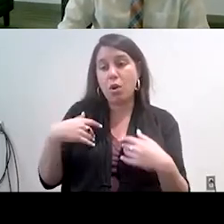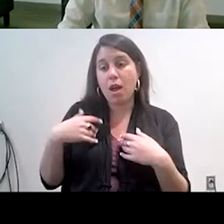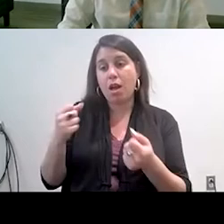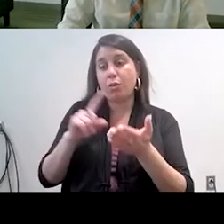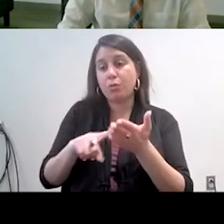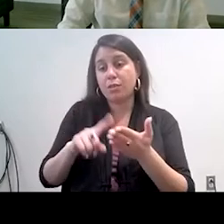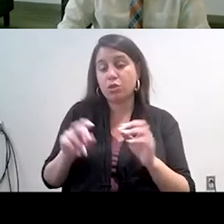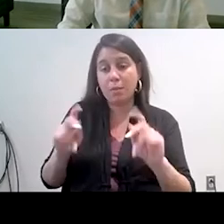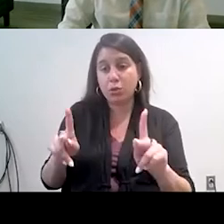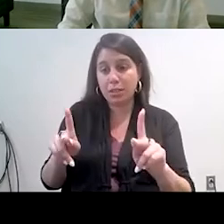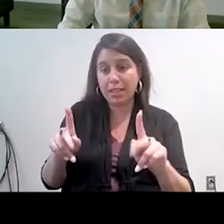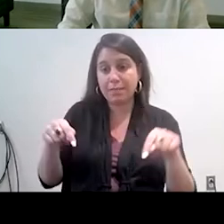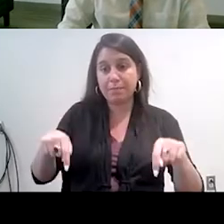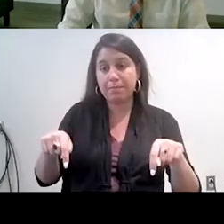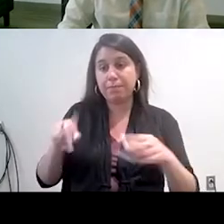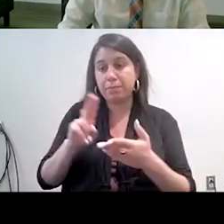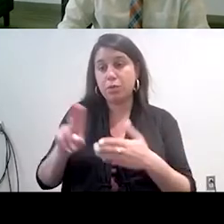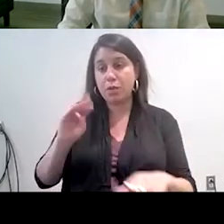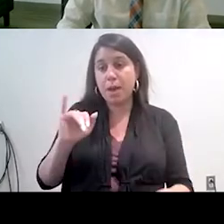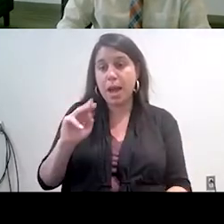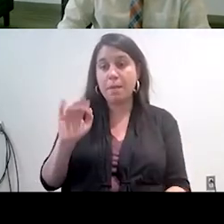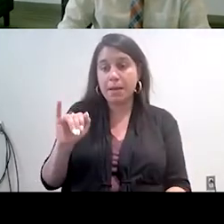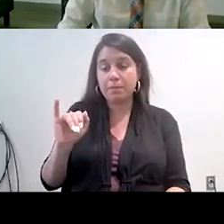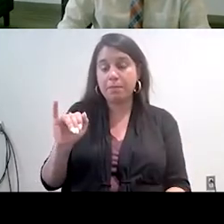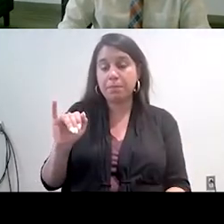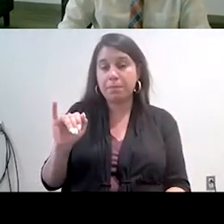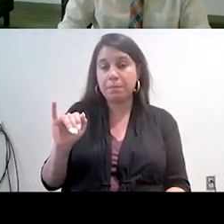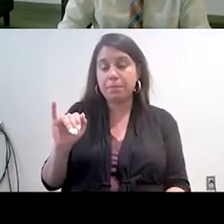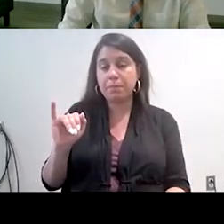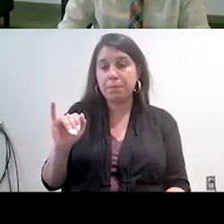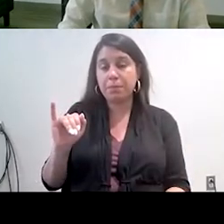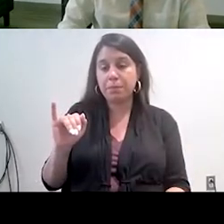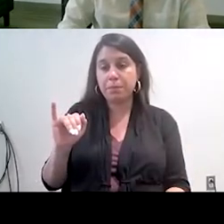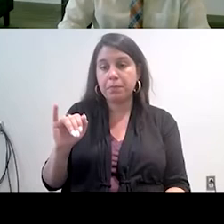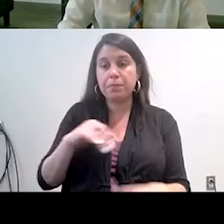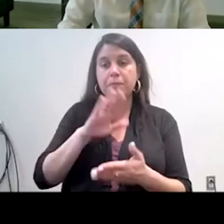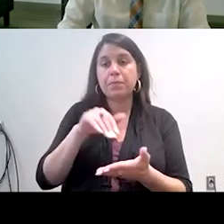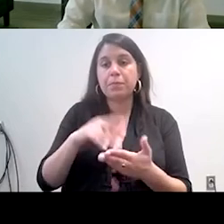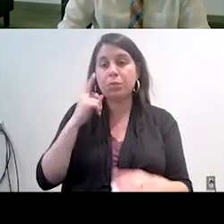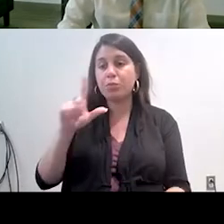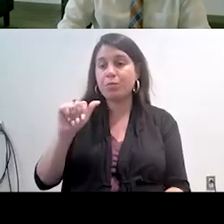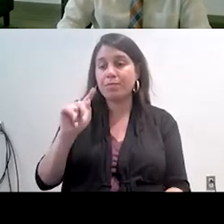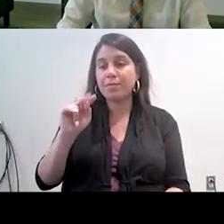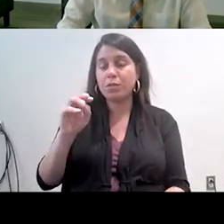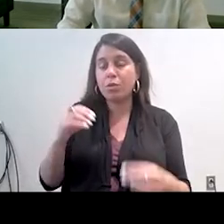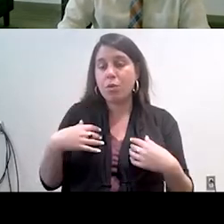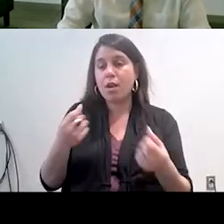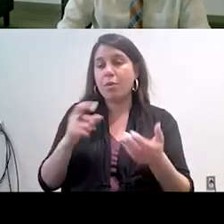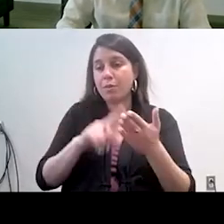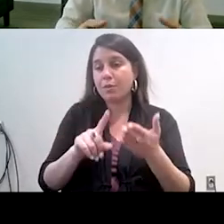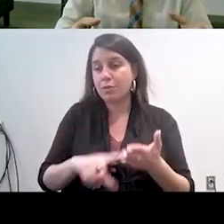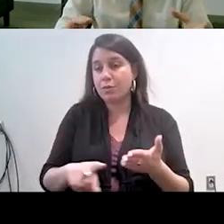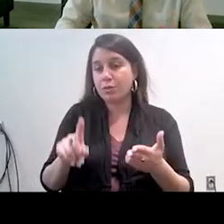Opportunities here at the University of Miami and the Center for Latino Health Research Opportunities is,